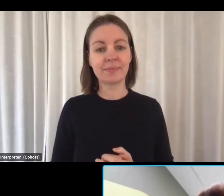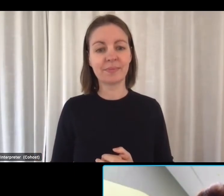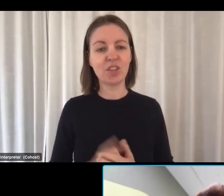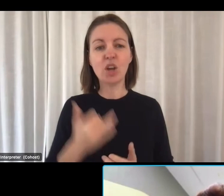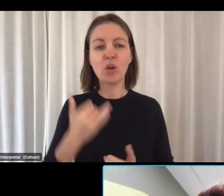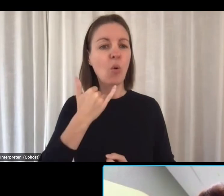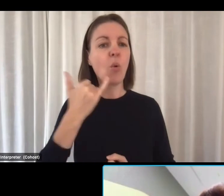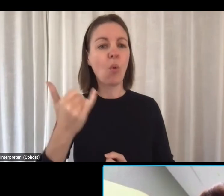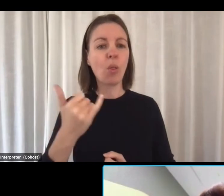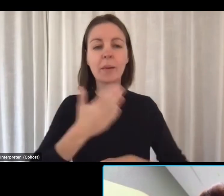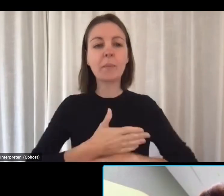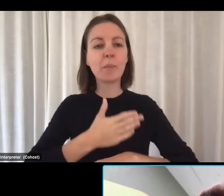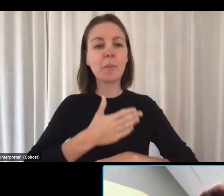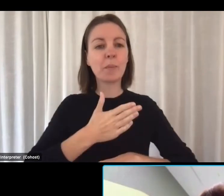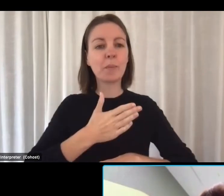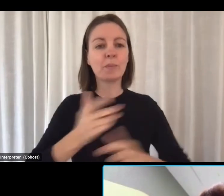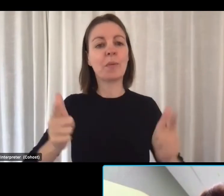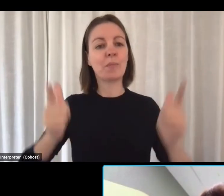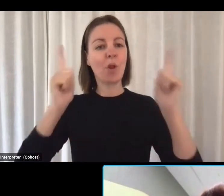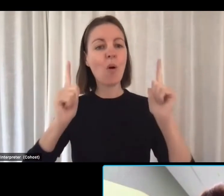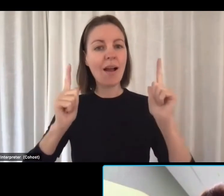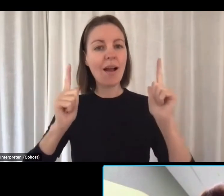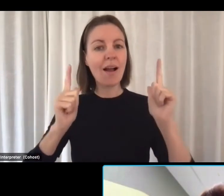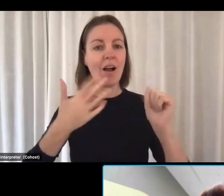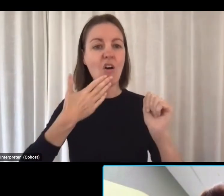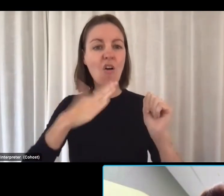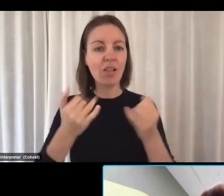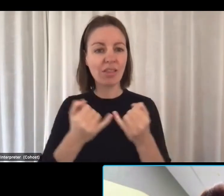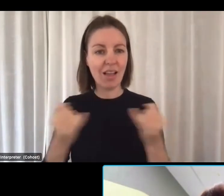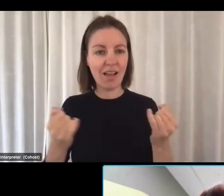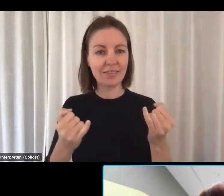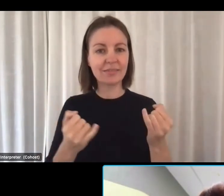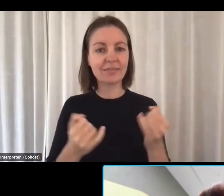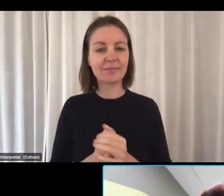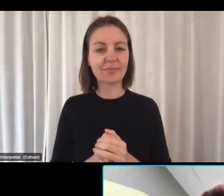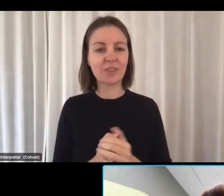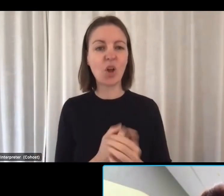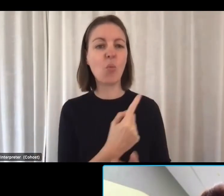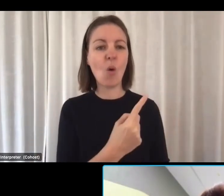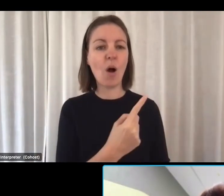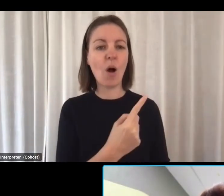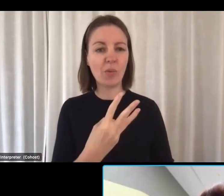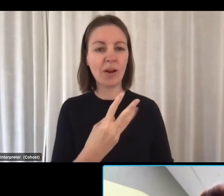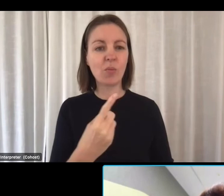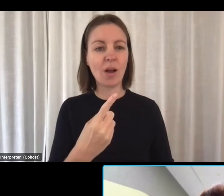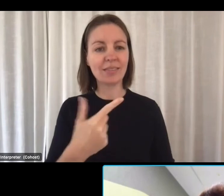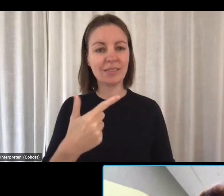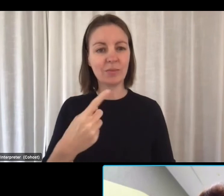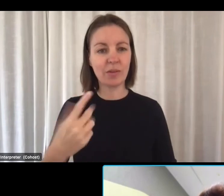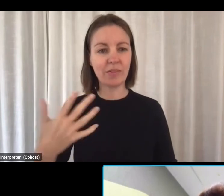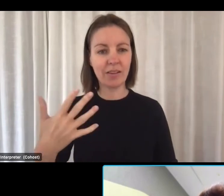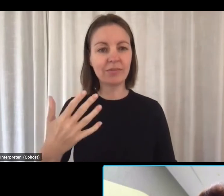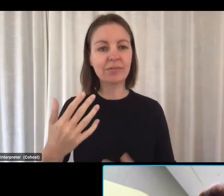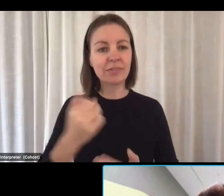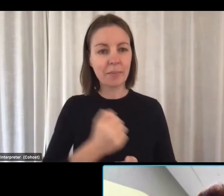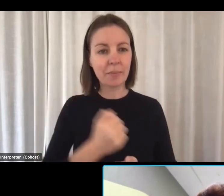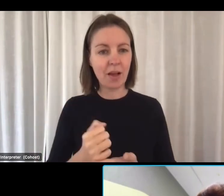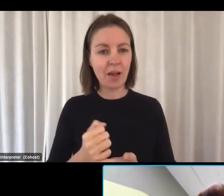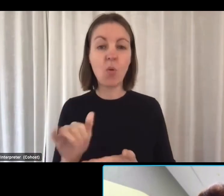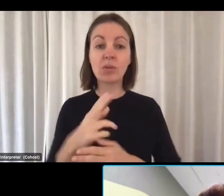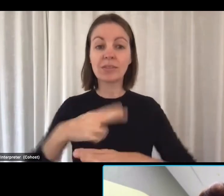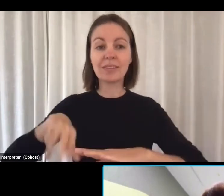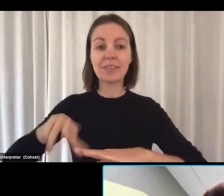our employer hotline. So the 131715 number or email the national customer